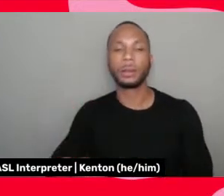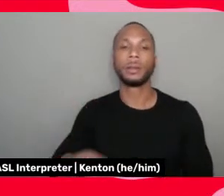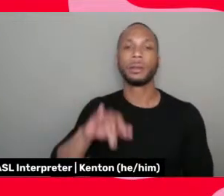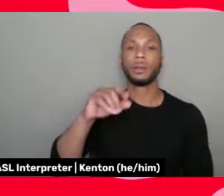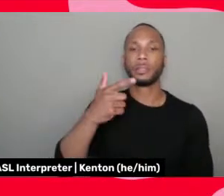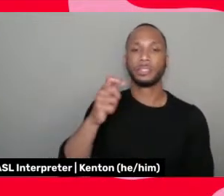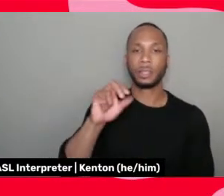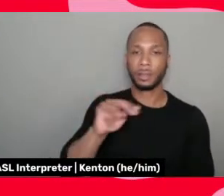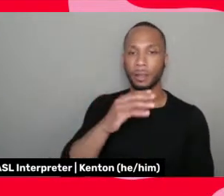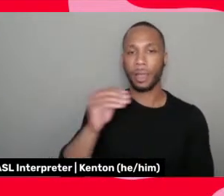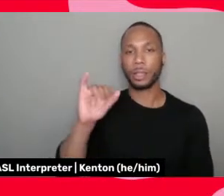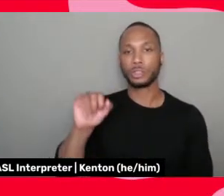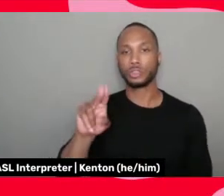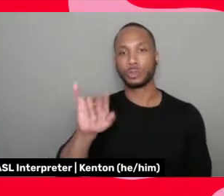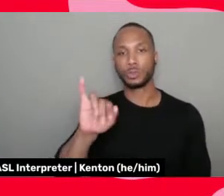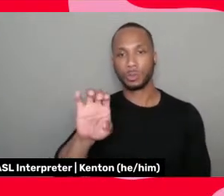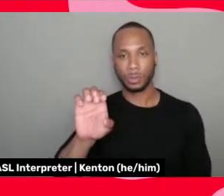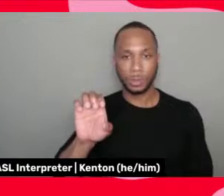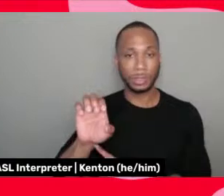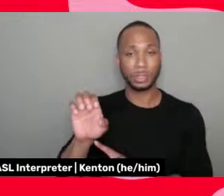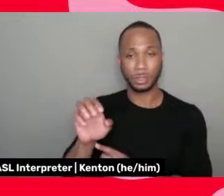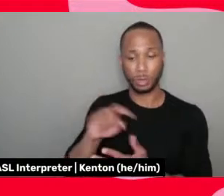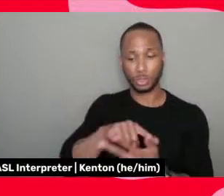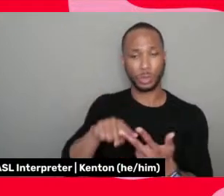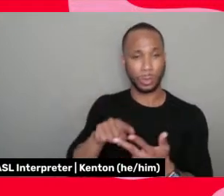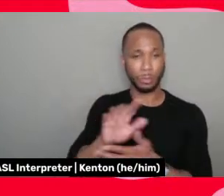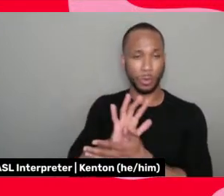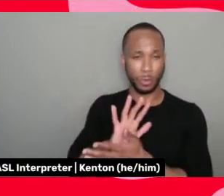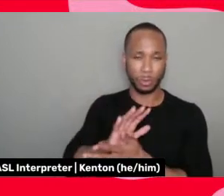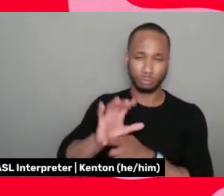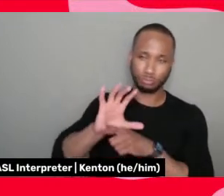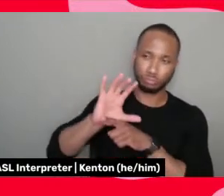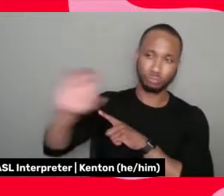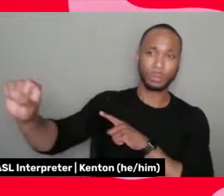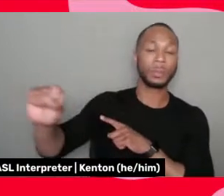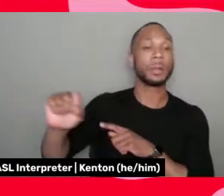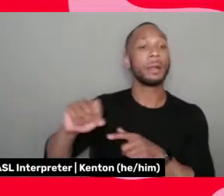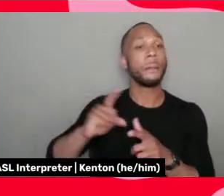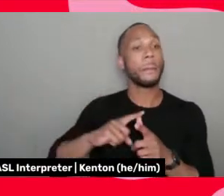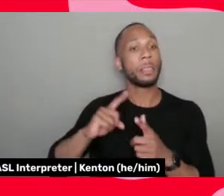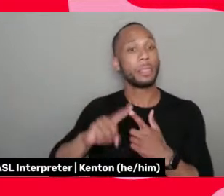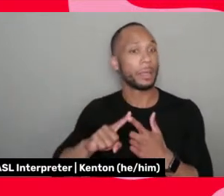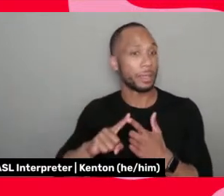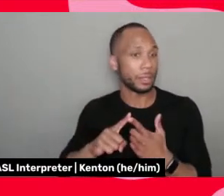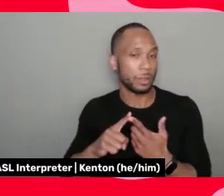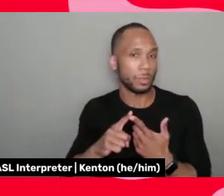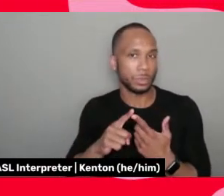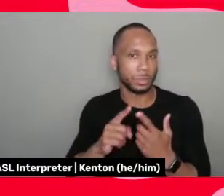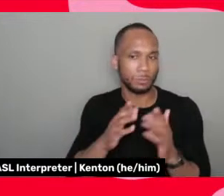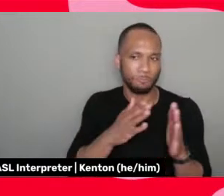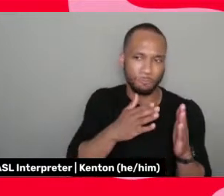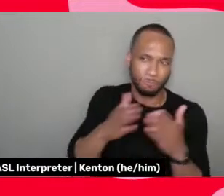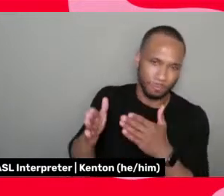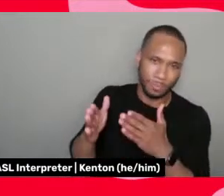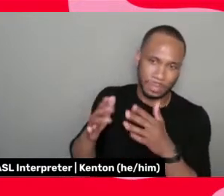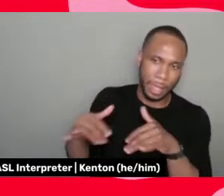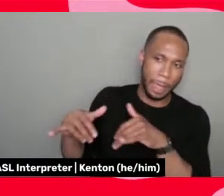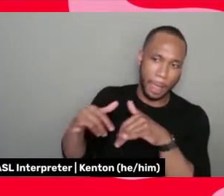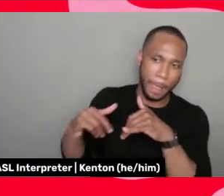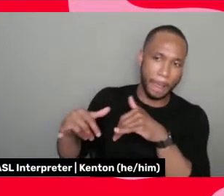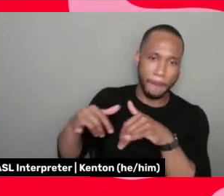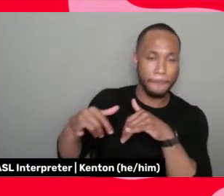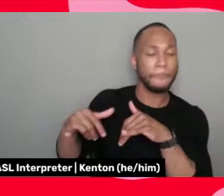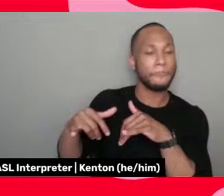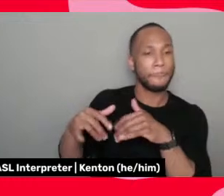those movies were phenomenal, but then it was, it was so skewed that way that then